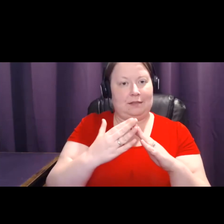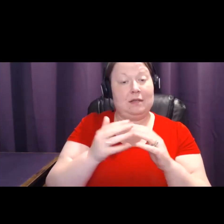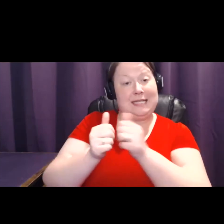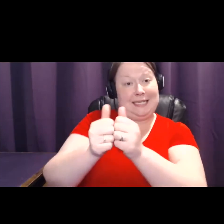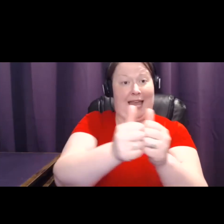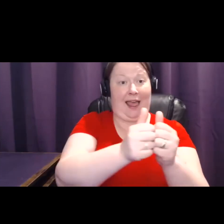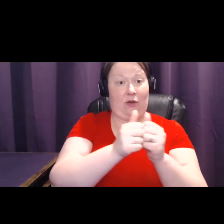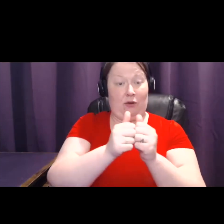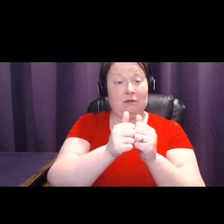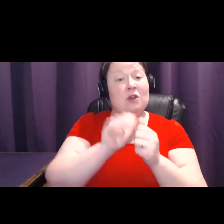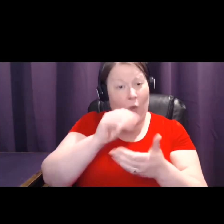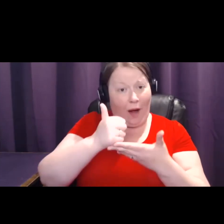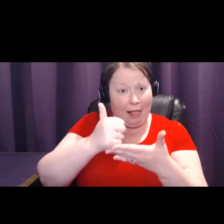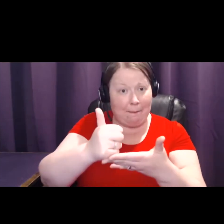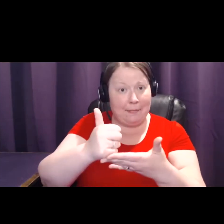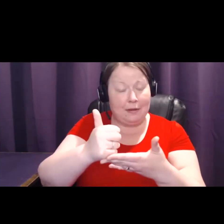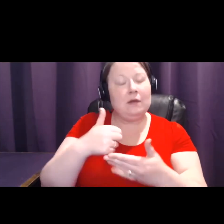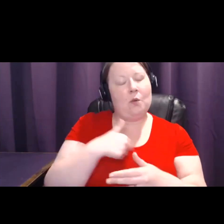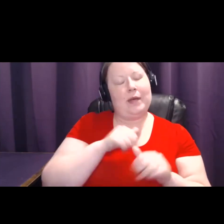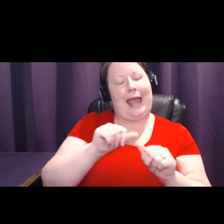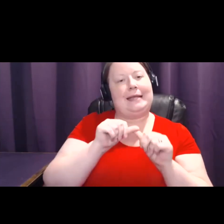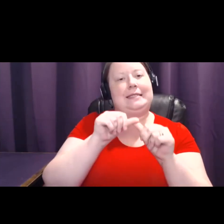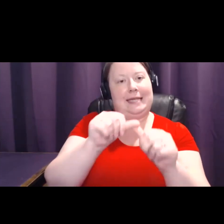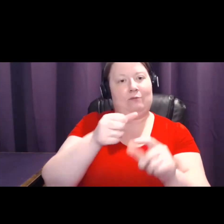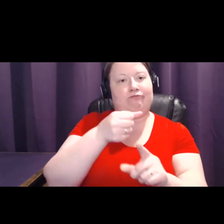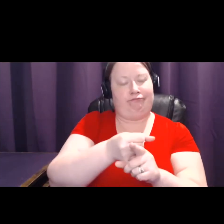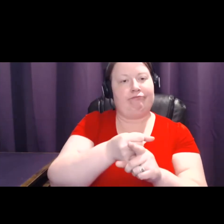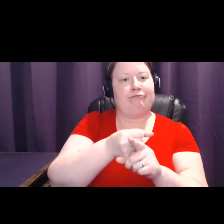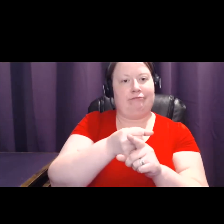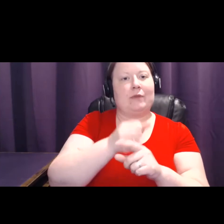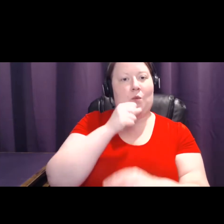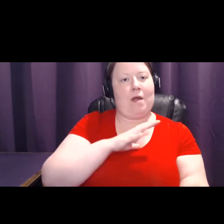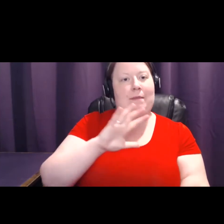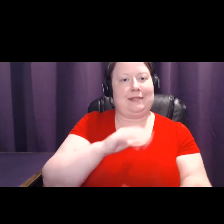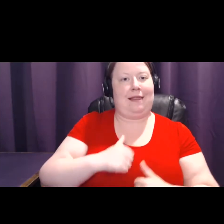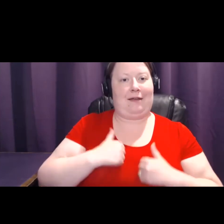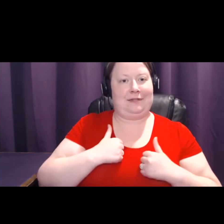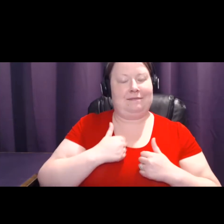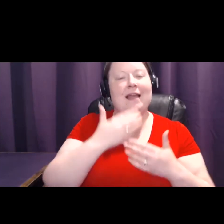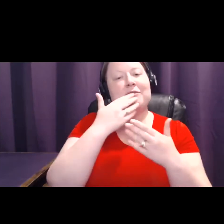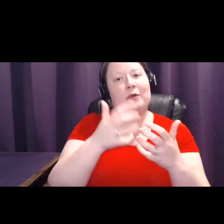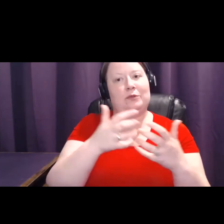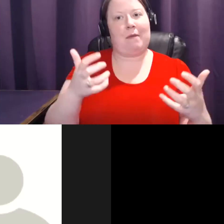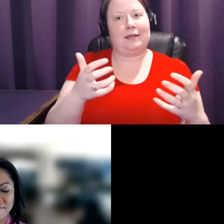with your help, we will continue making a difference in women's lives. Thank you so much.